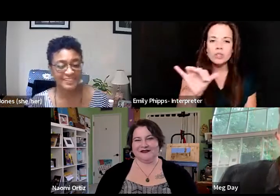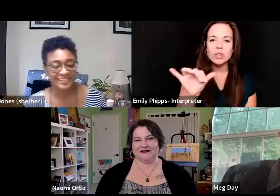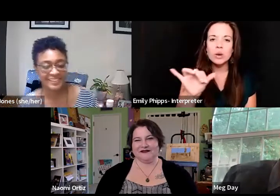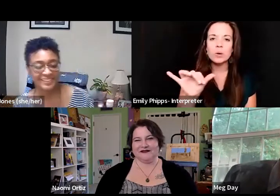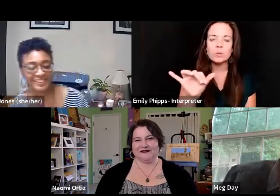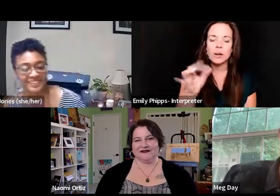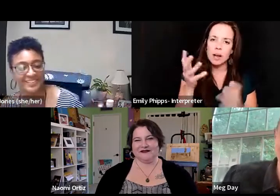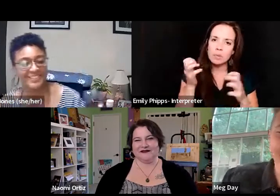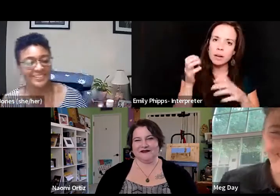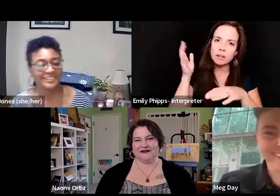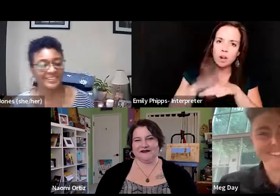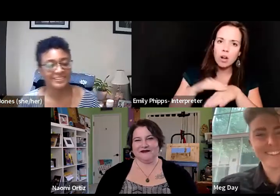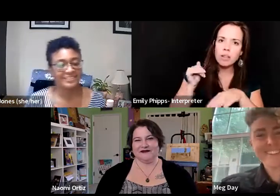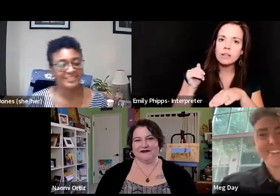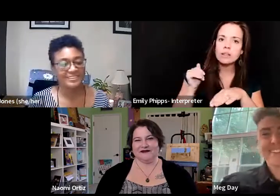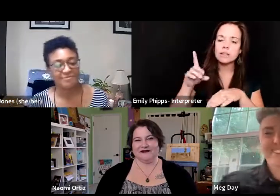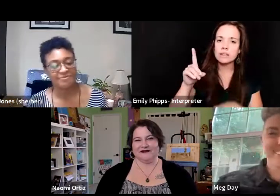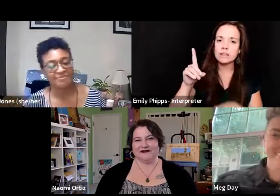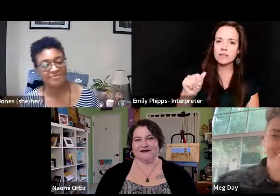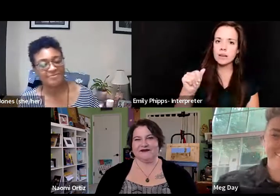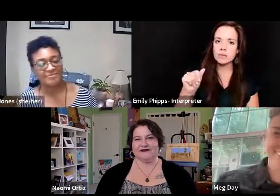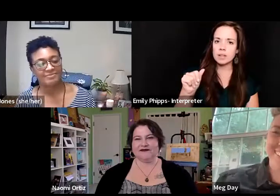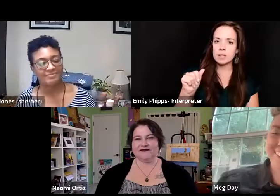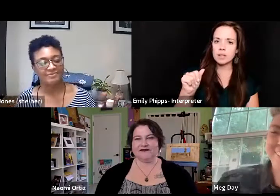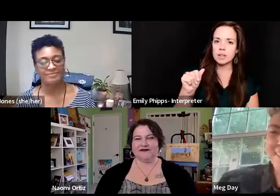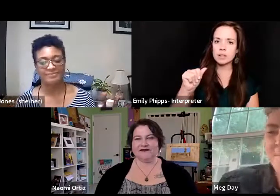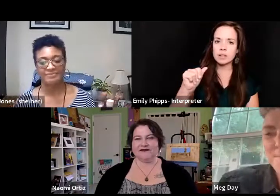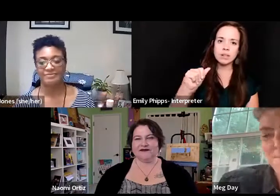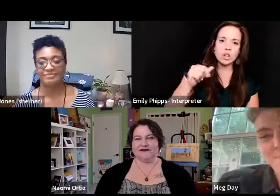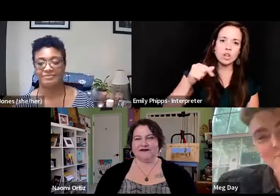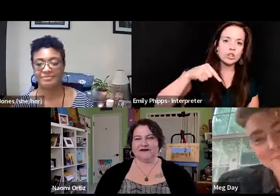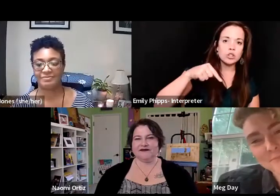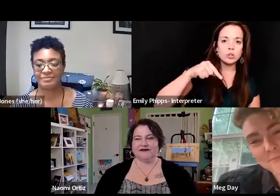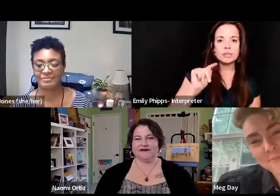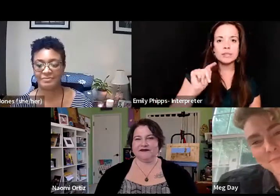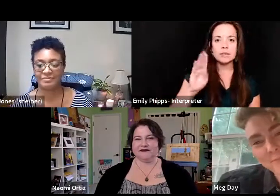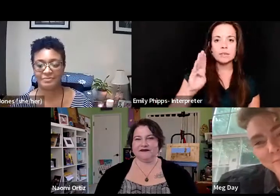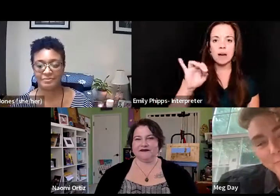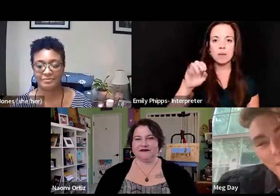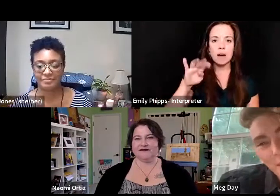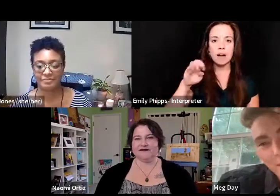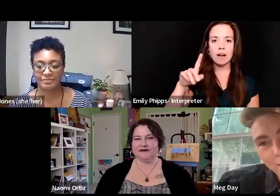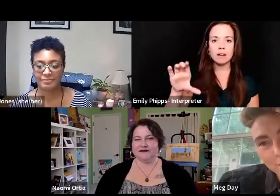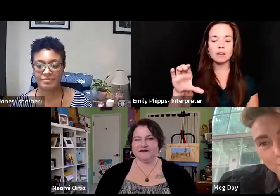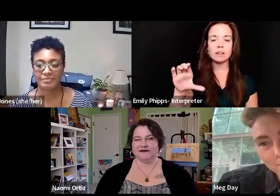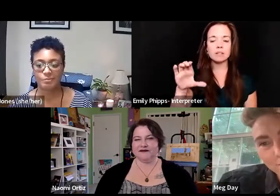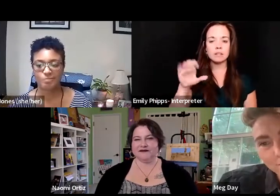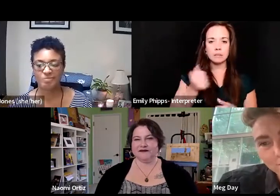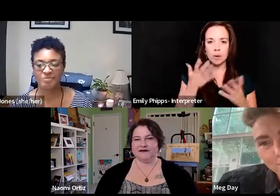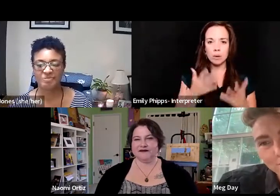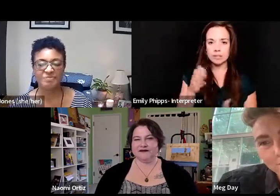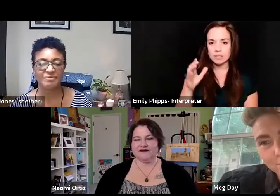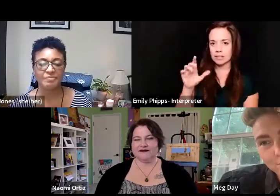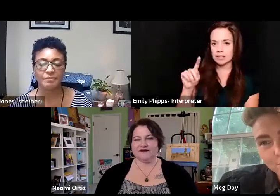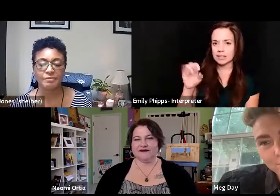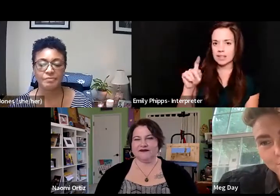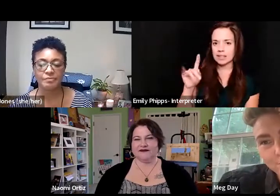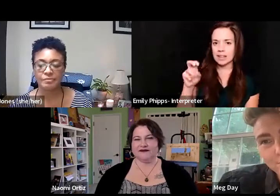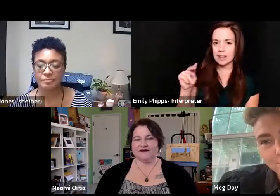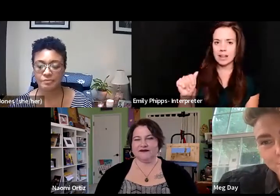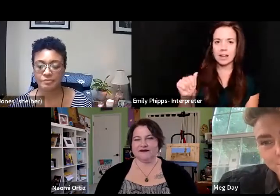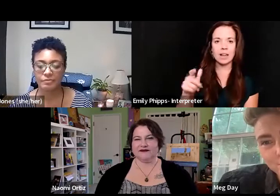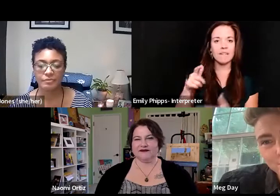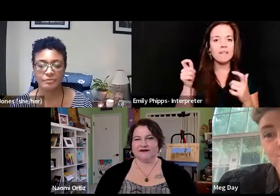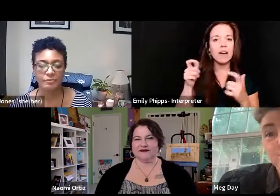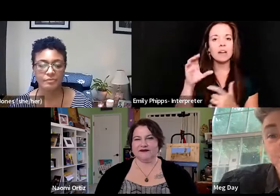call in the disabled cutie BIPOC poets who, like Tatiana De La Tierra, know, fat Colombian